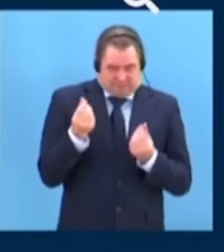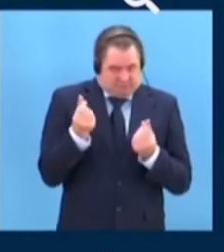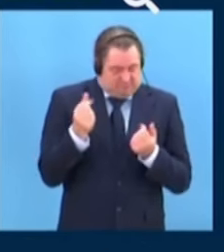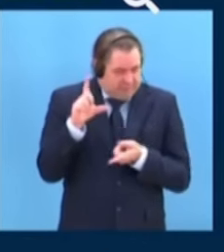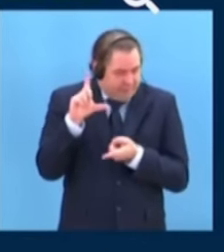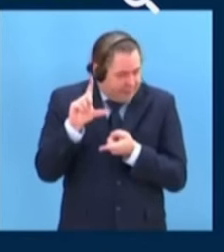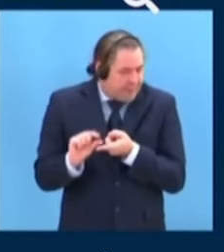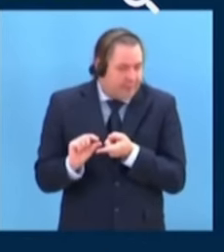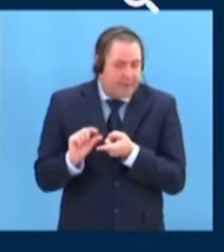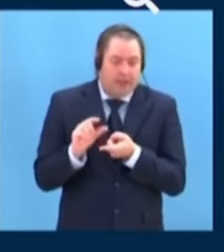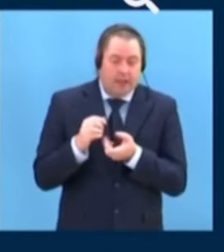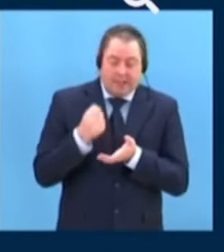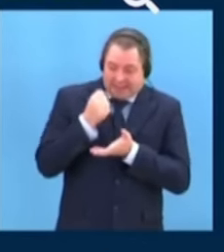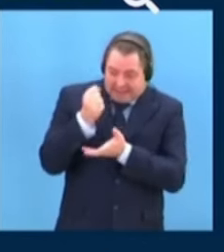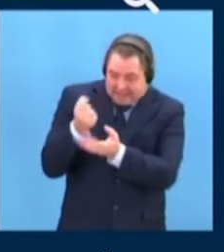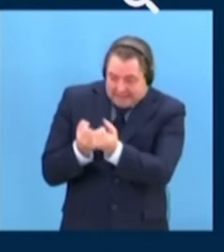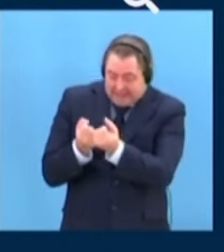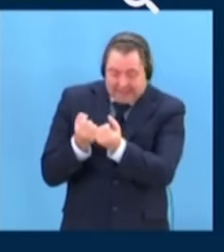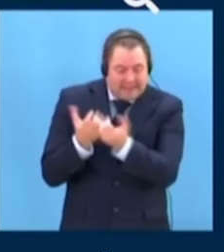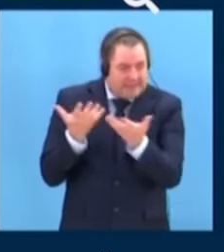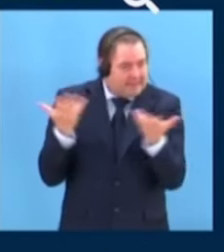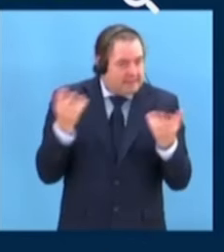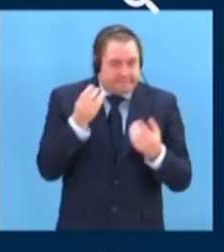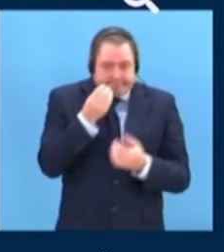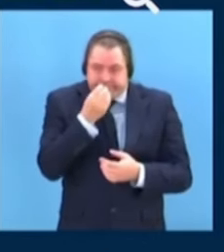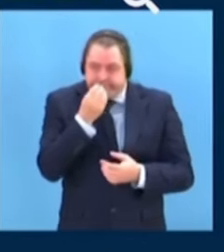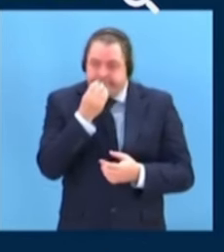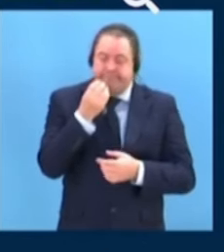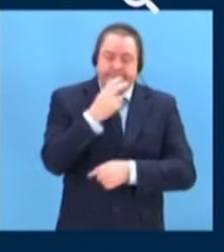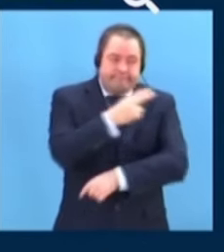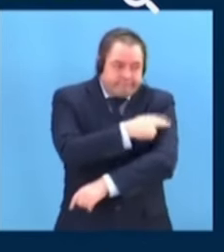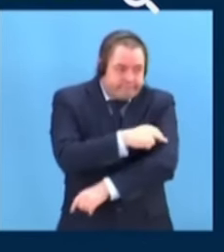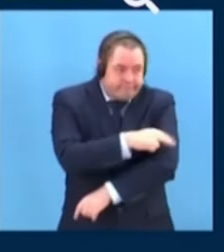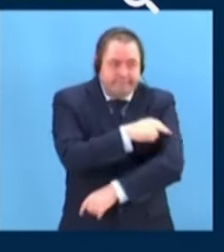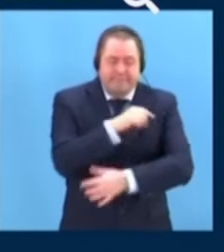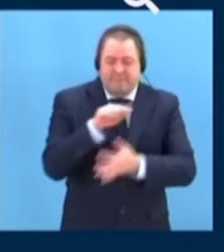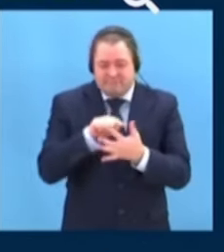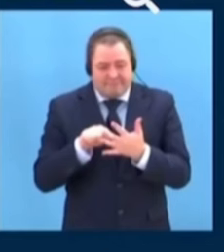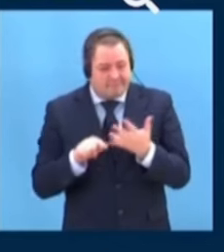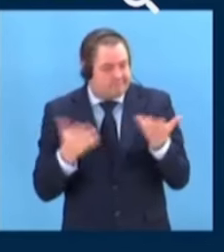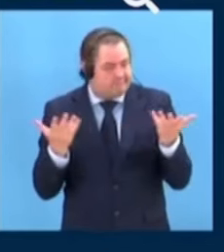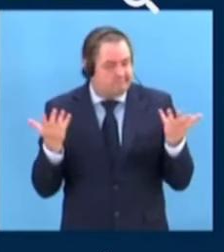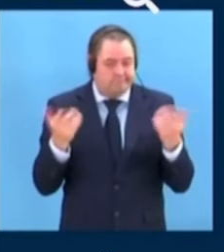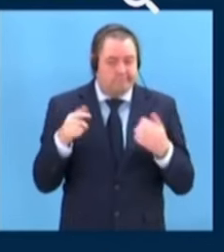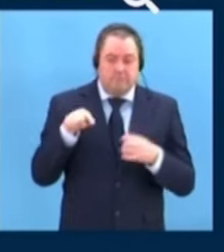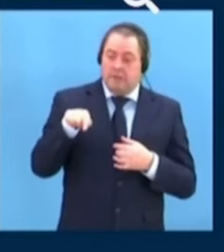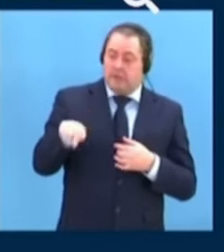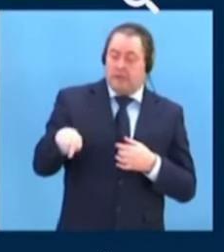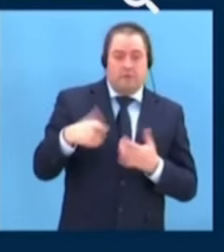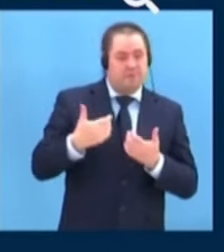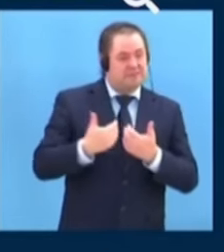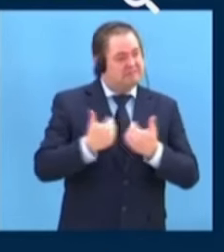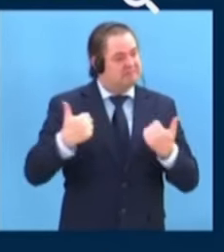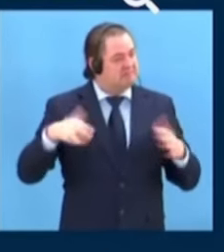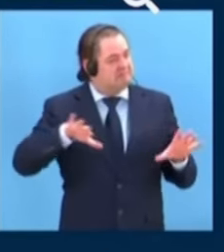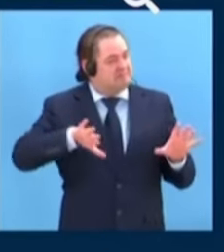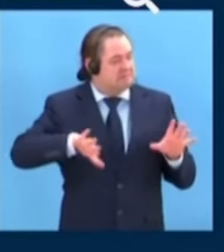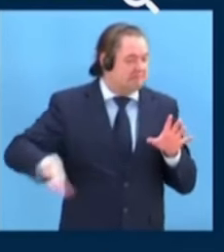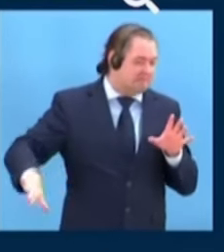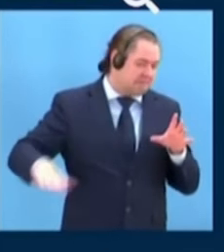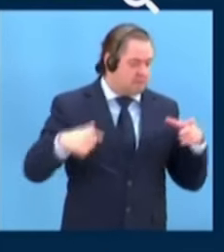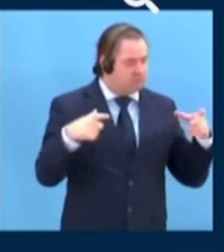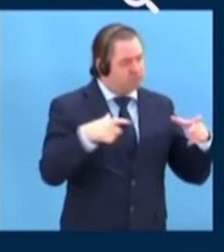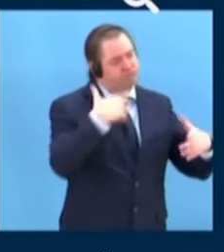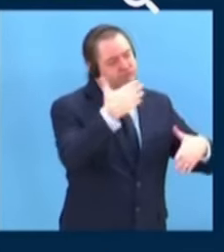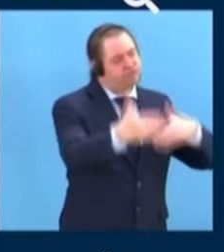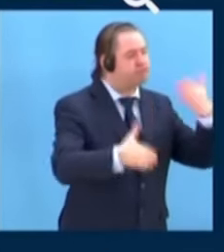to humanitarian aid unlike other clans. Enduring discrimination and exclusion, social segregation, economic deprivation and